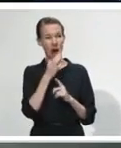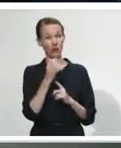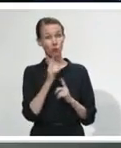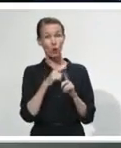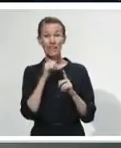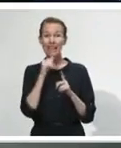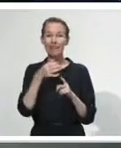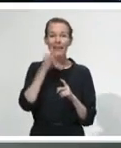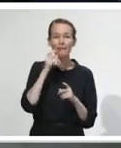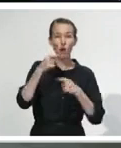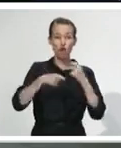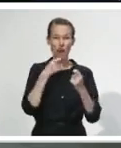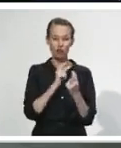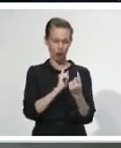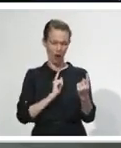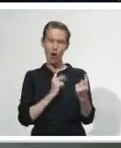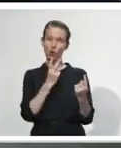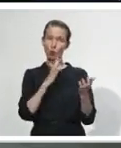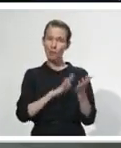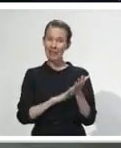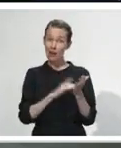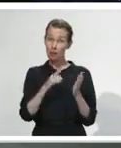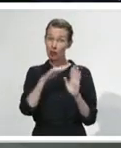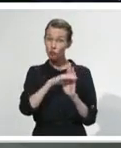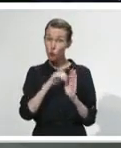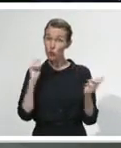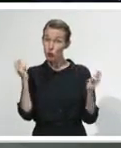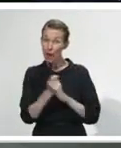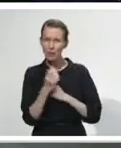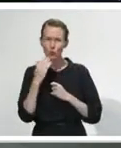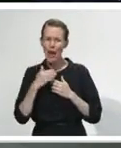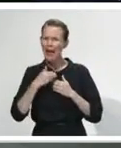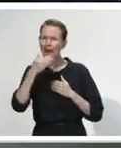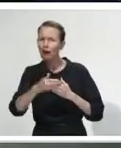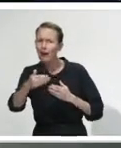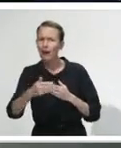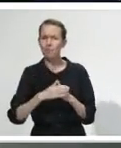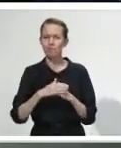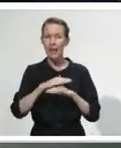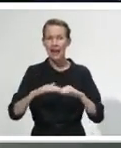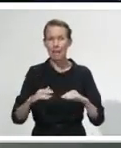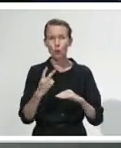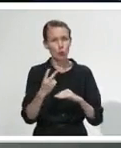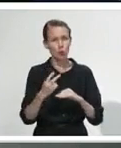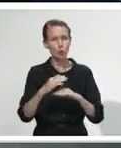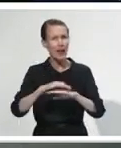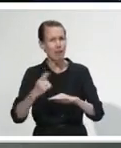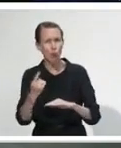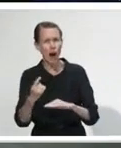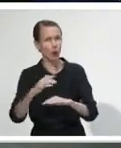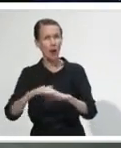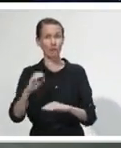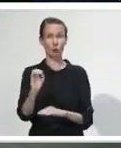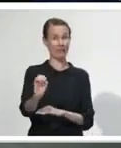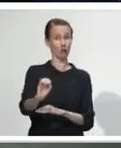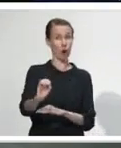or level zero? I'll have to refresh and have a little look at that final guidance on level one, but certainly at level two again, what we're trying to